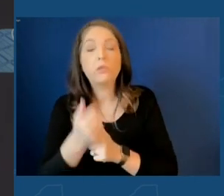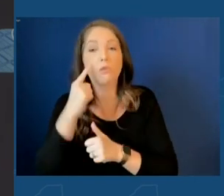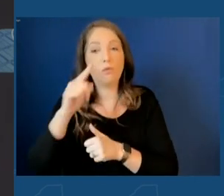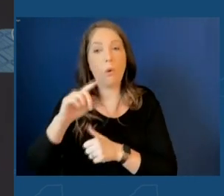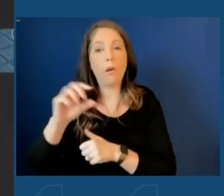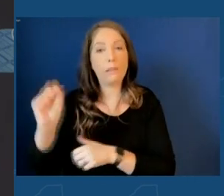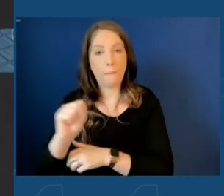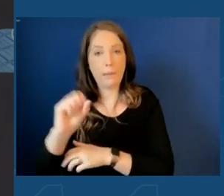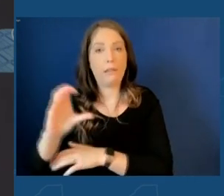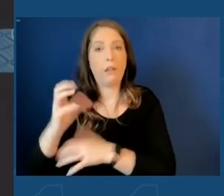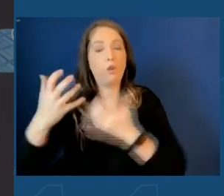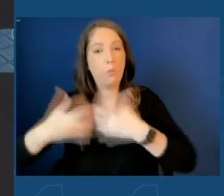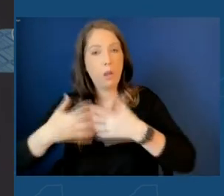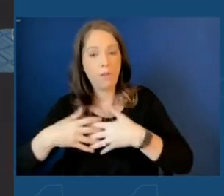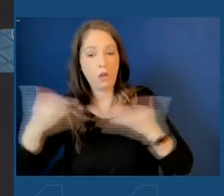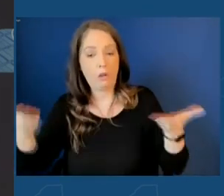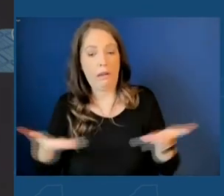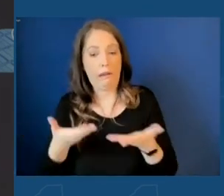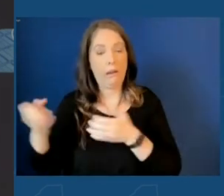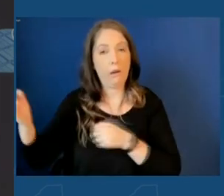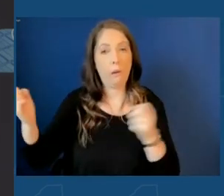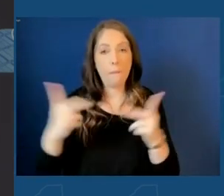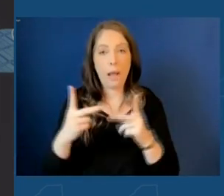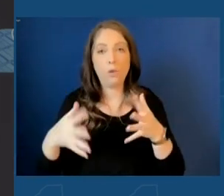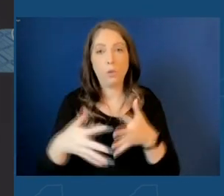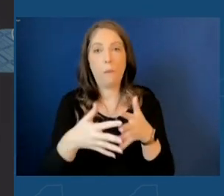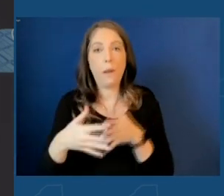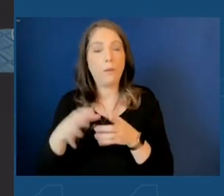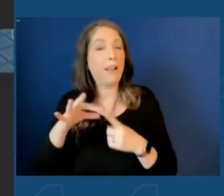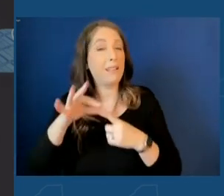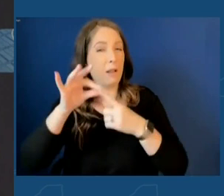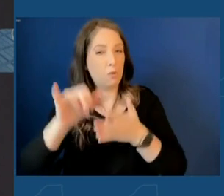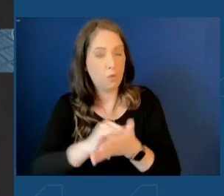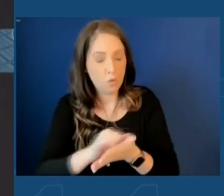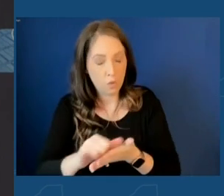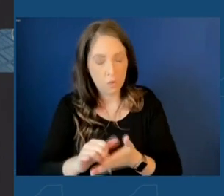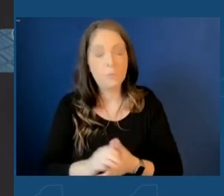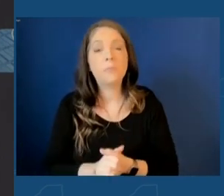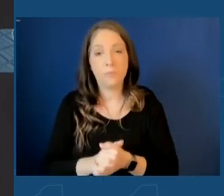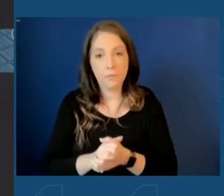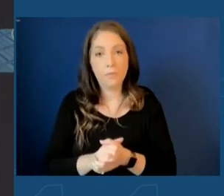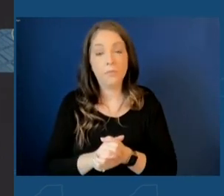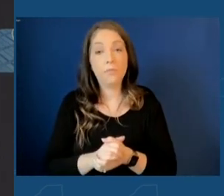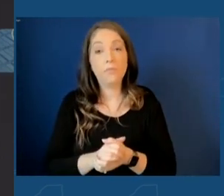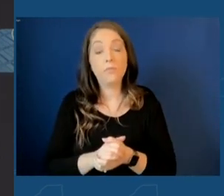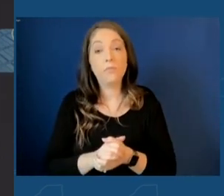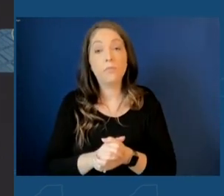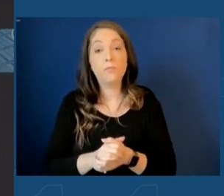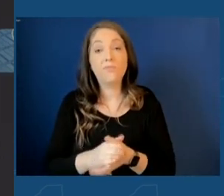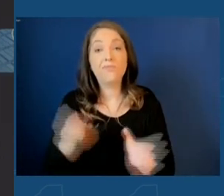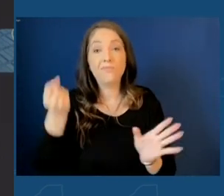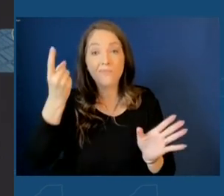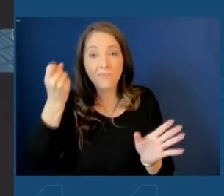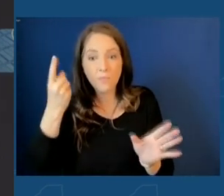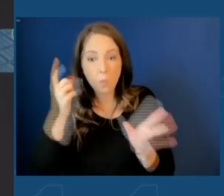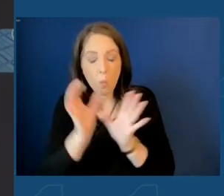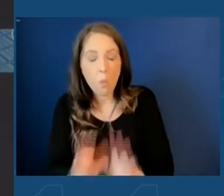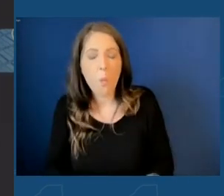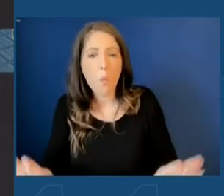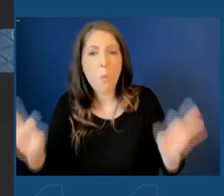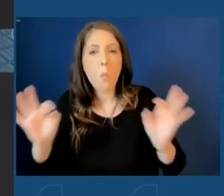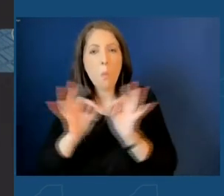manufacturing back to America, especially to New York. But it was also so important to me